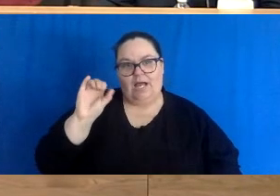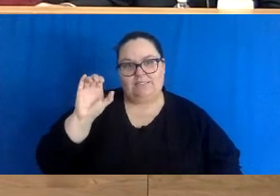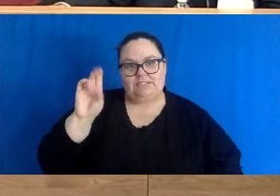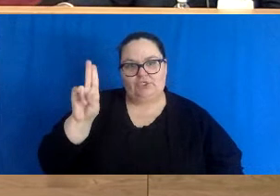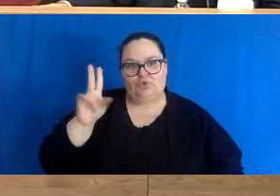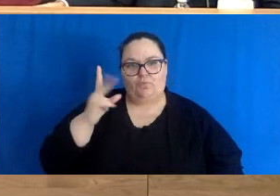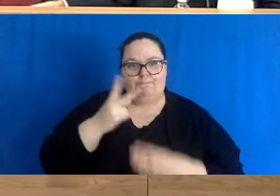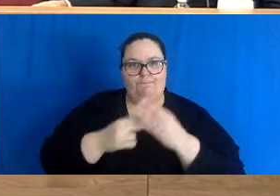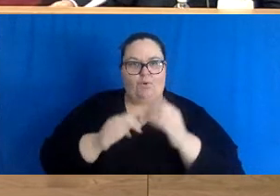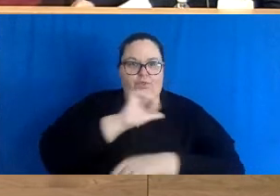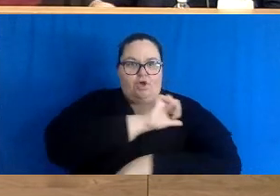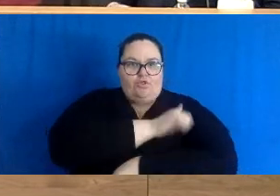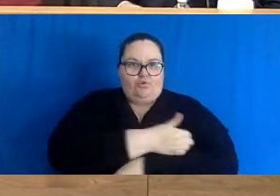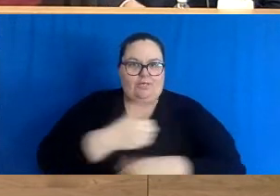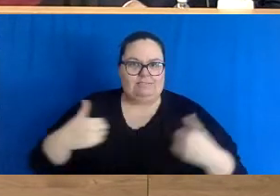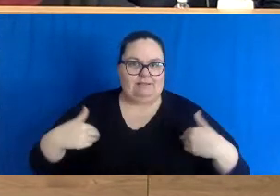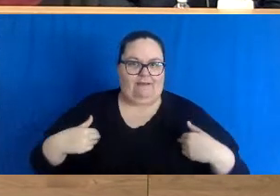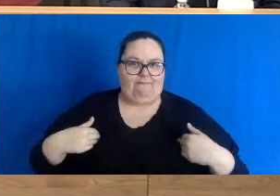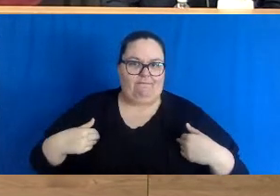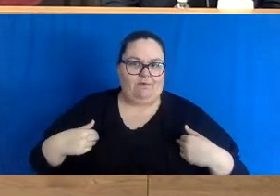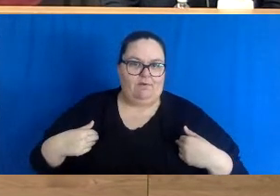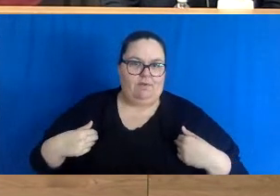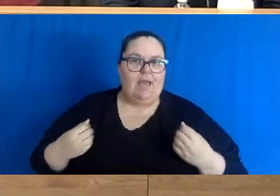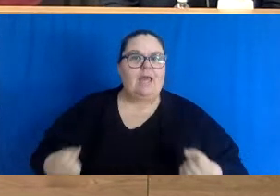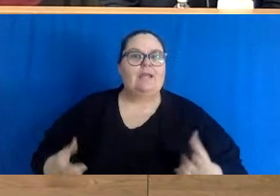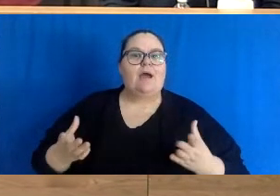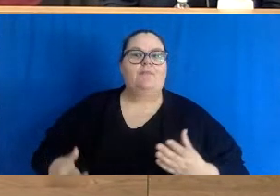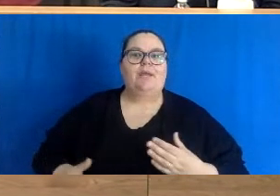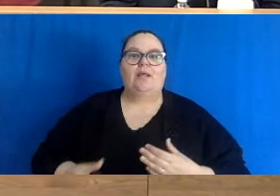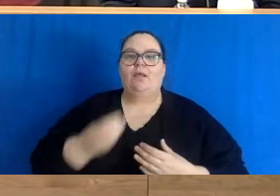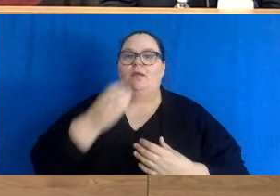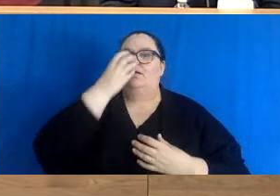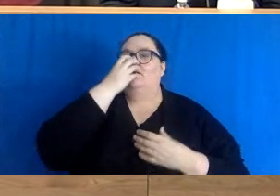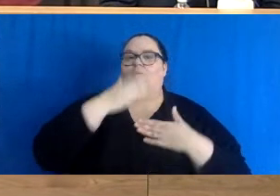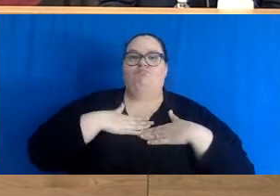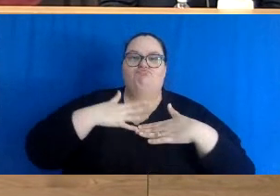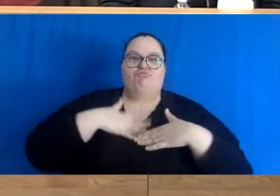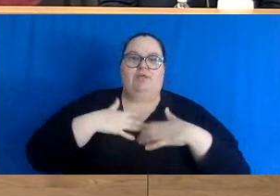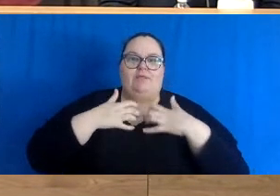Vitality each have and how many ventilators the province has?